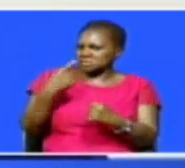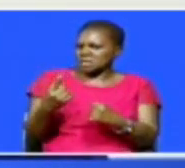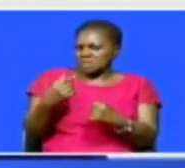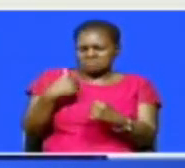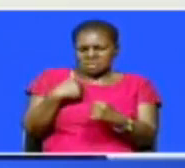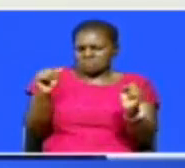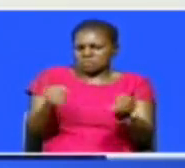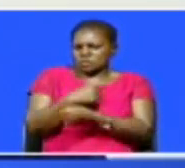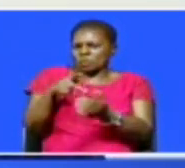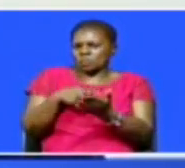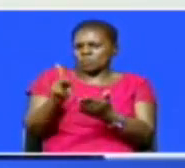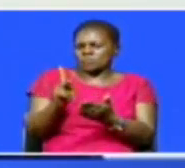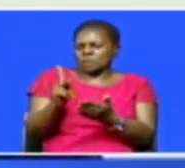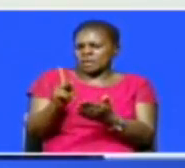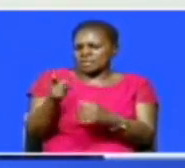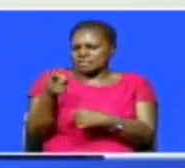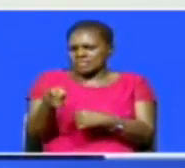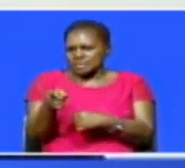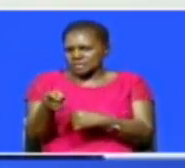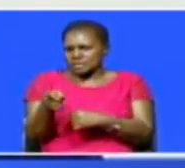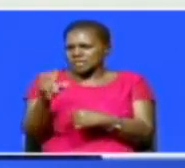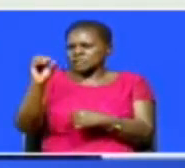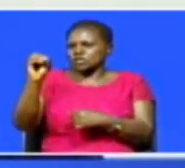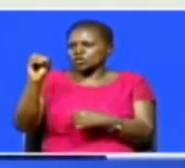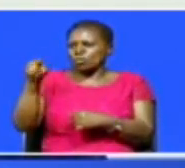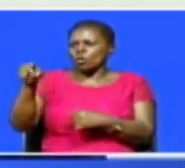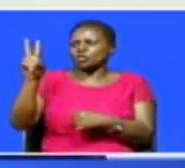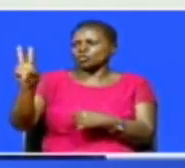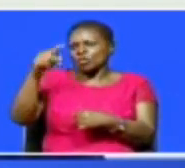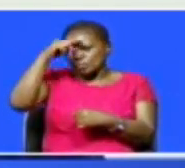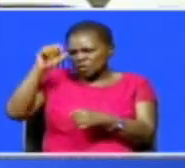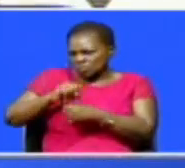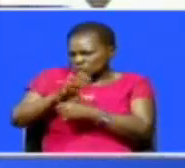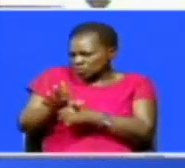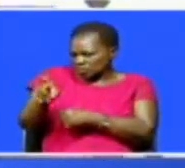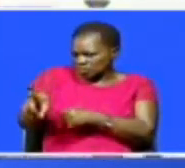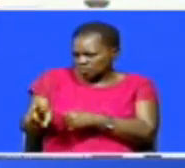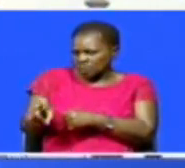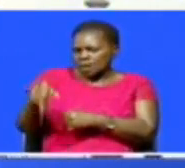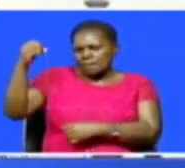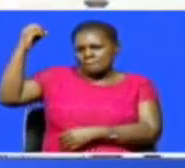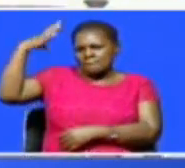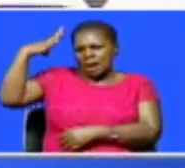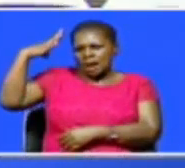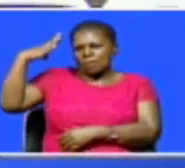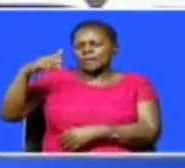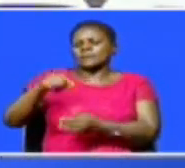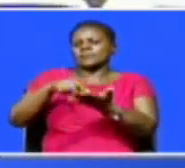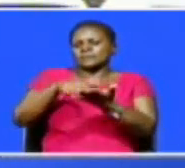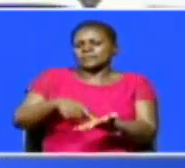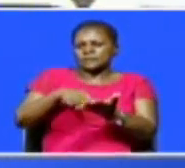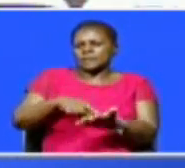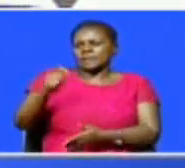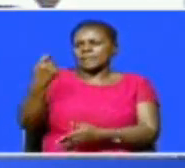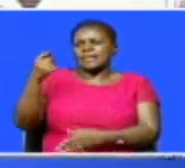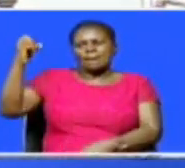I am not able to pay for this 0.2 because of COVID. The power generators are also insisting that